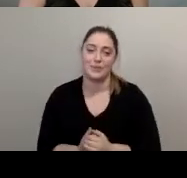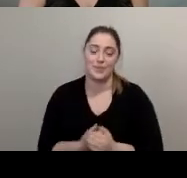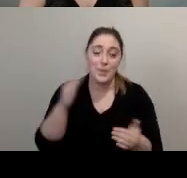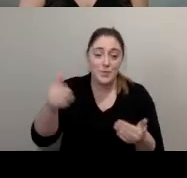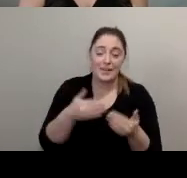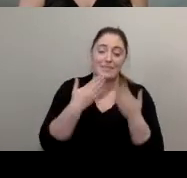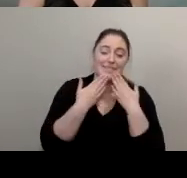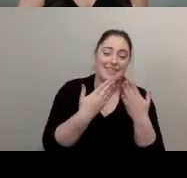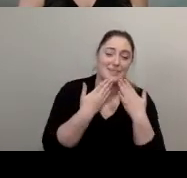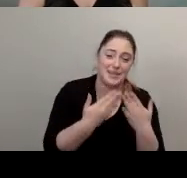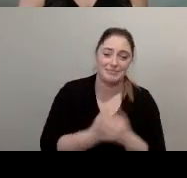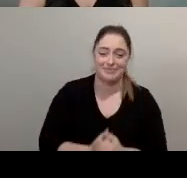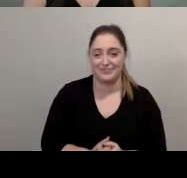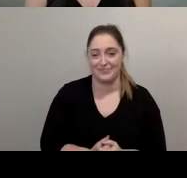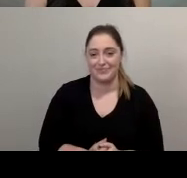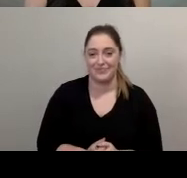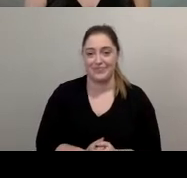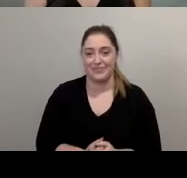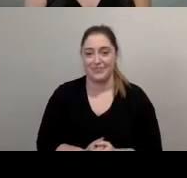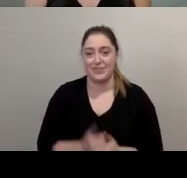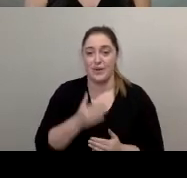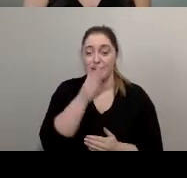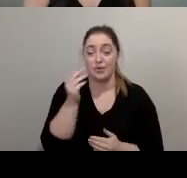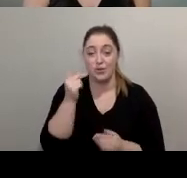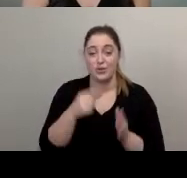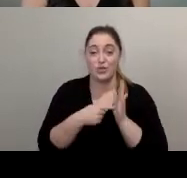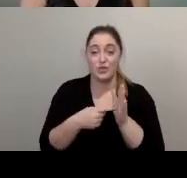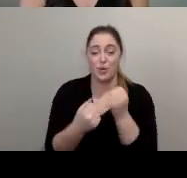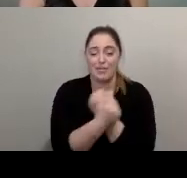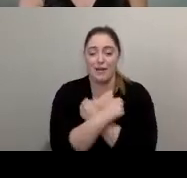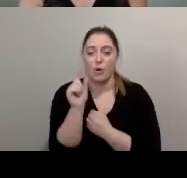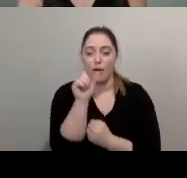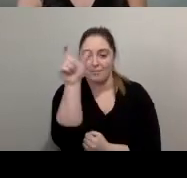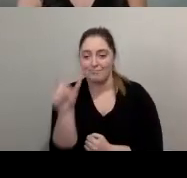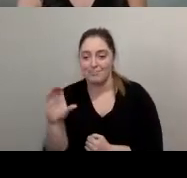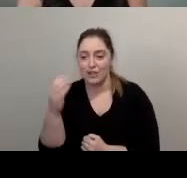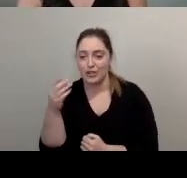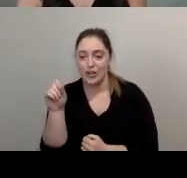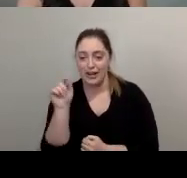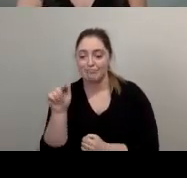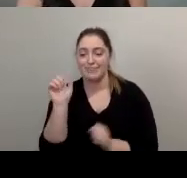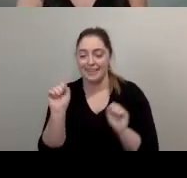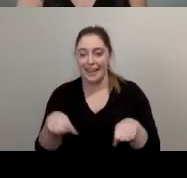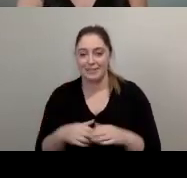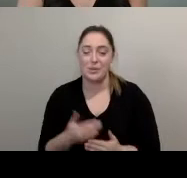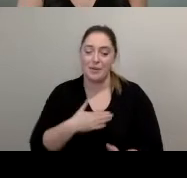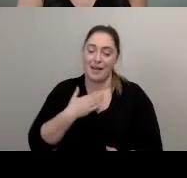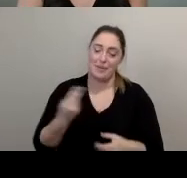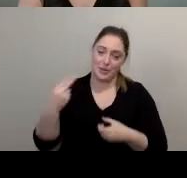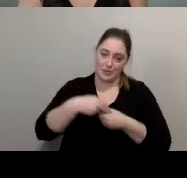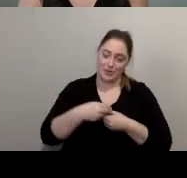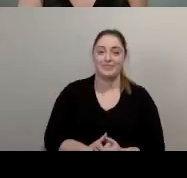and thank you to them and give them some love in the chat because we're so happy to have them with us we're also grateful